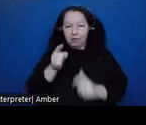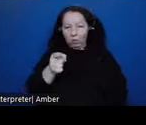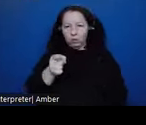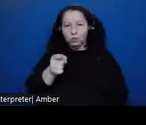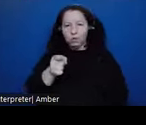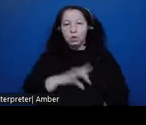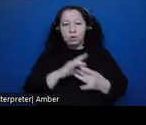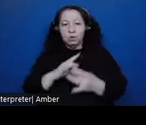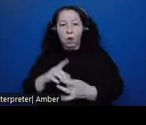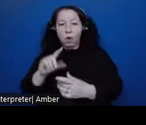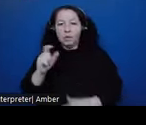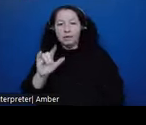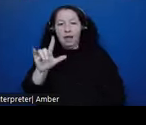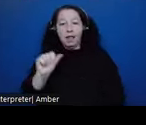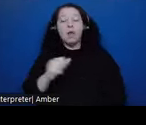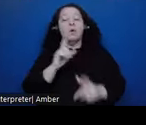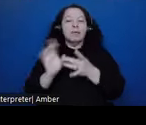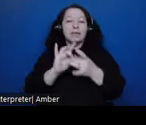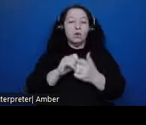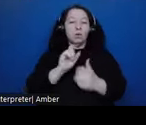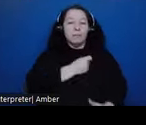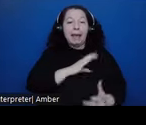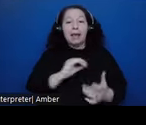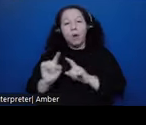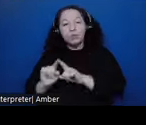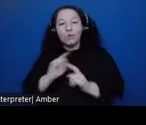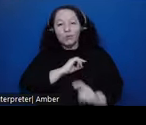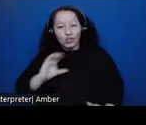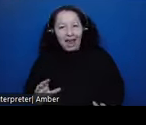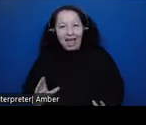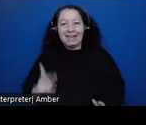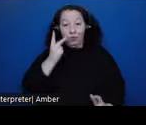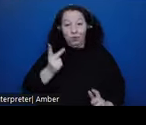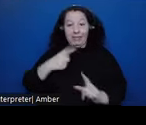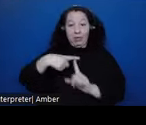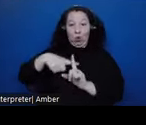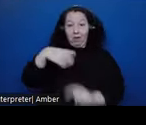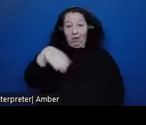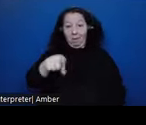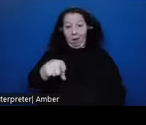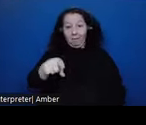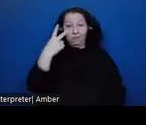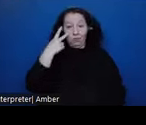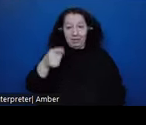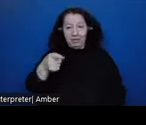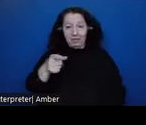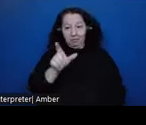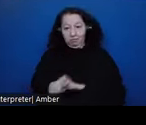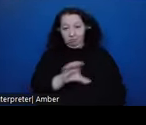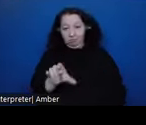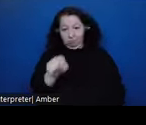to Spain and also to Christianity, if you see the cross on the bottom. But they depict over some 130,